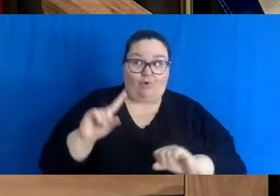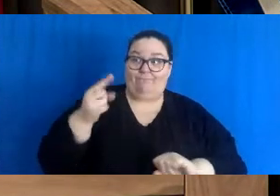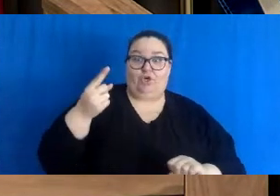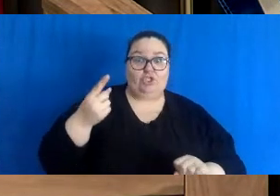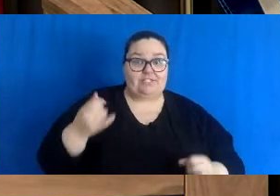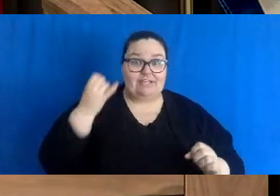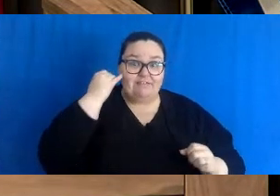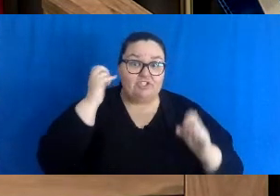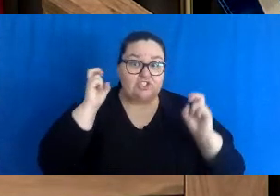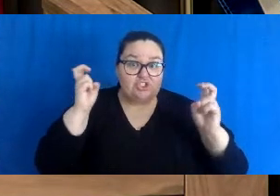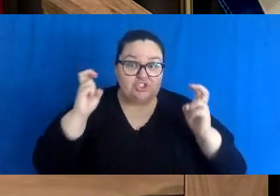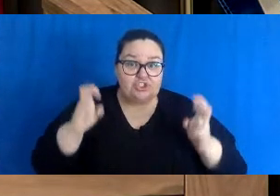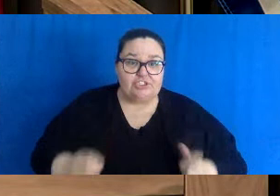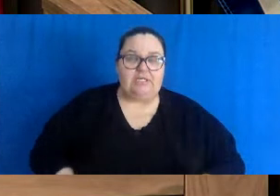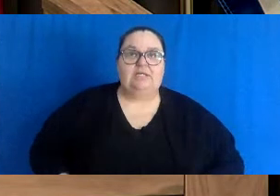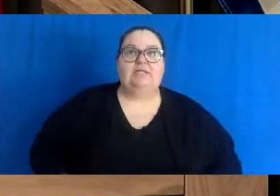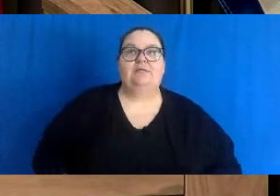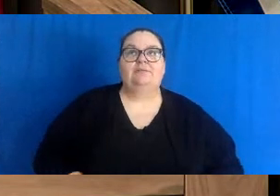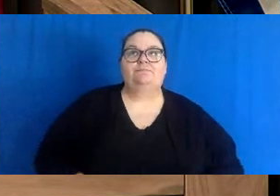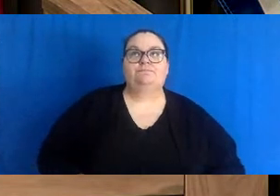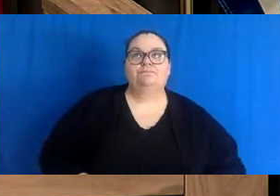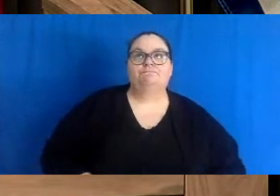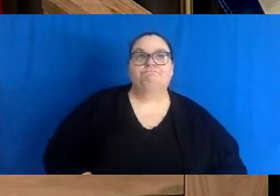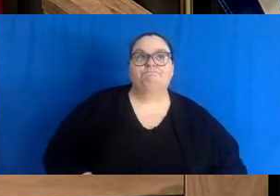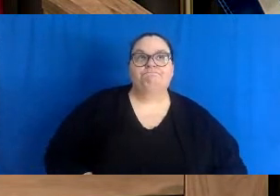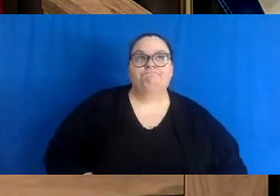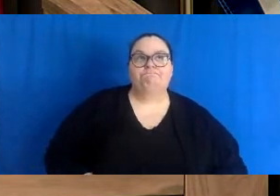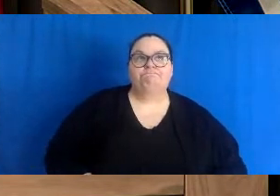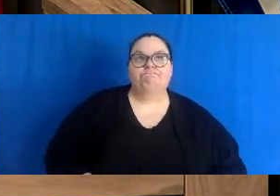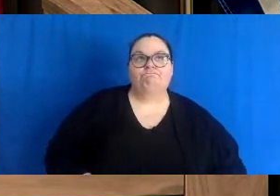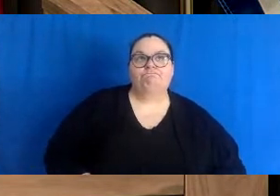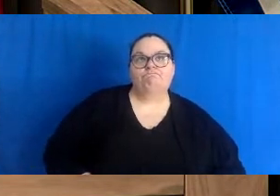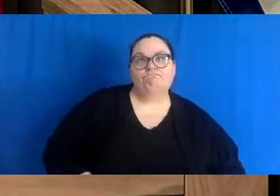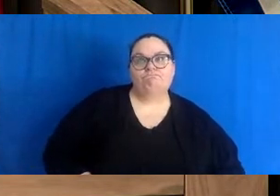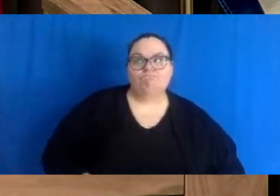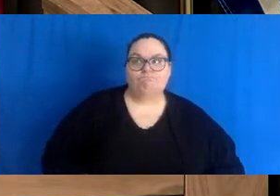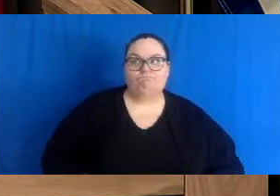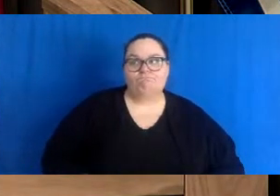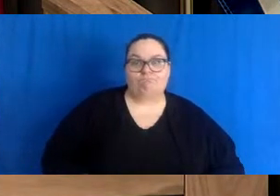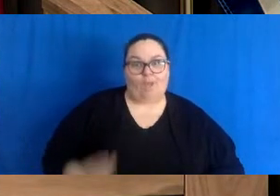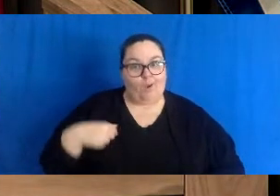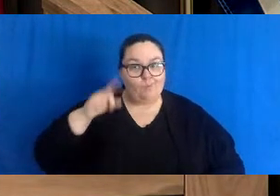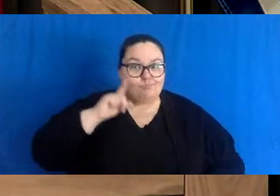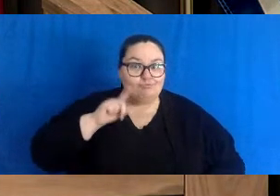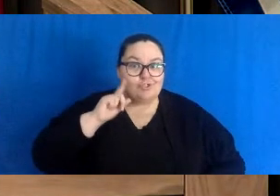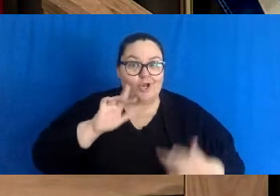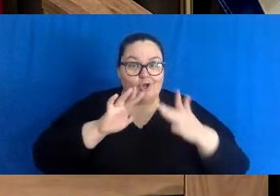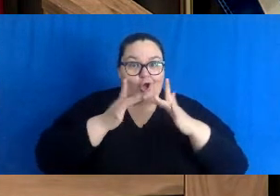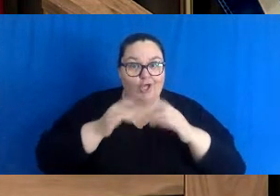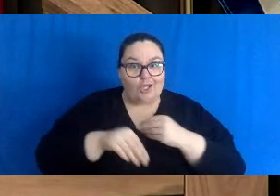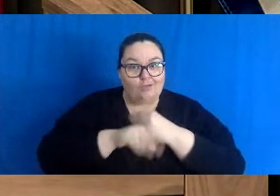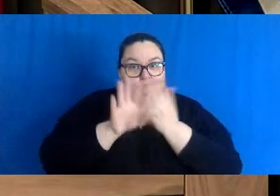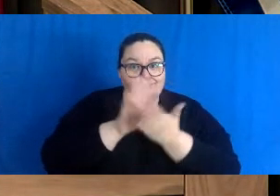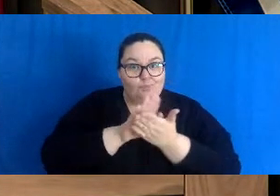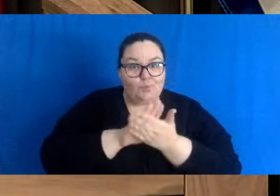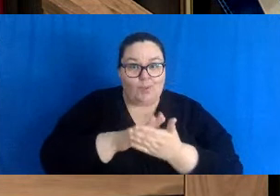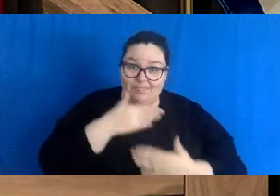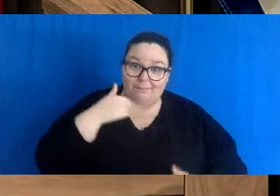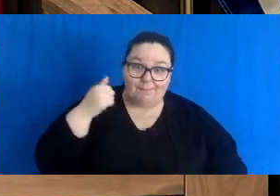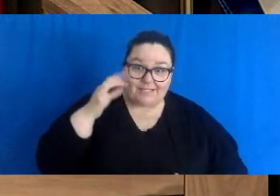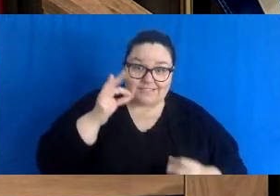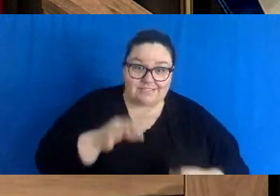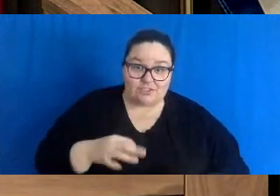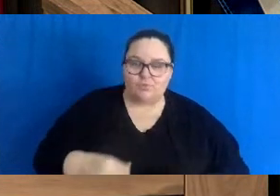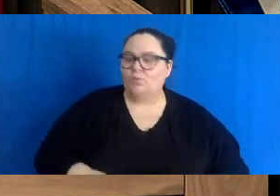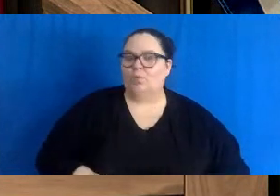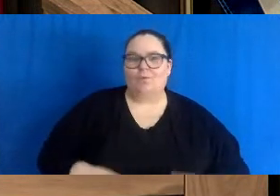So I think we're not pretending that online learning is the answer. We know it's a struggle no matter whether parents are home